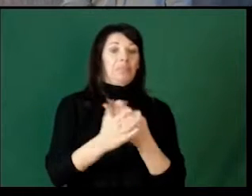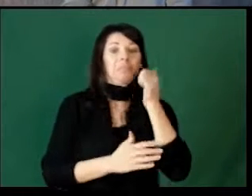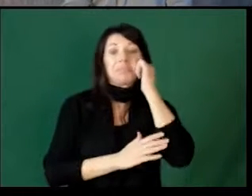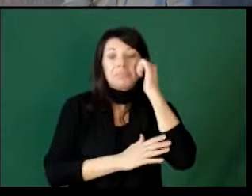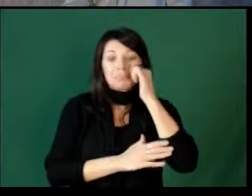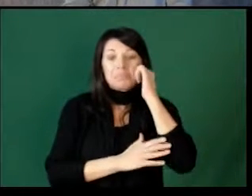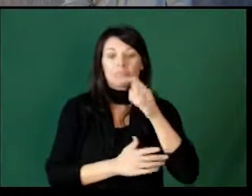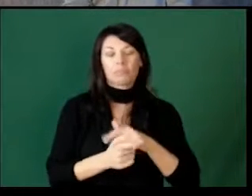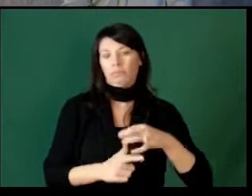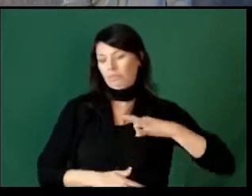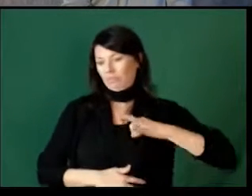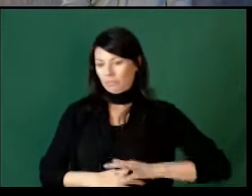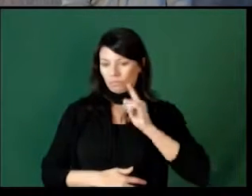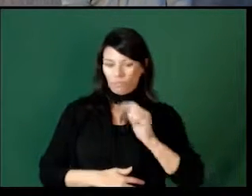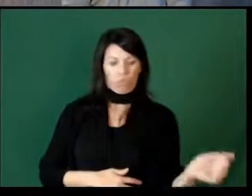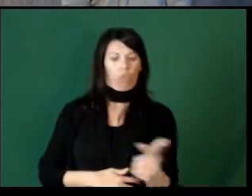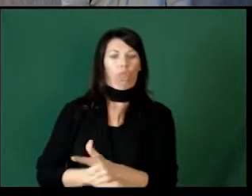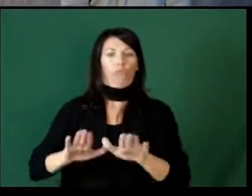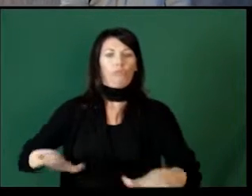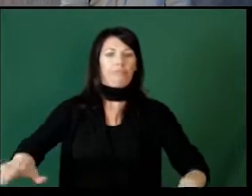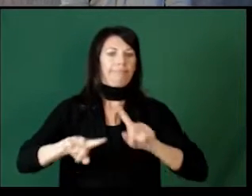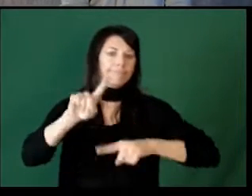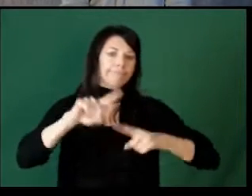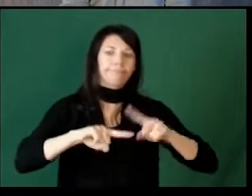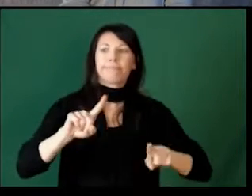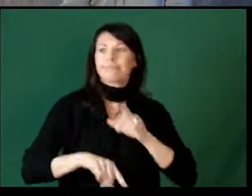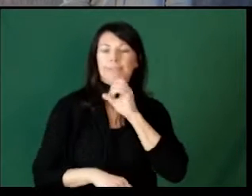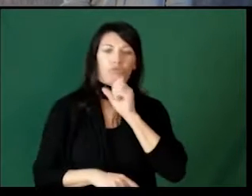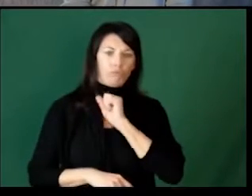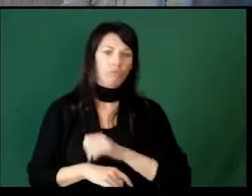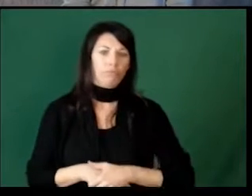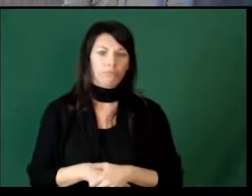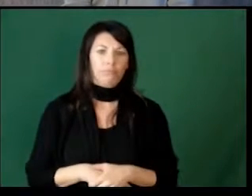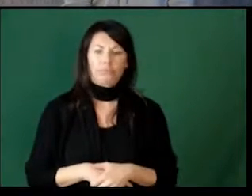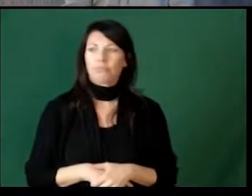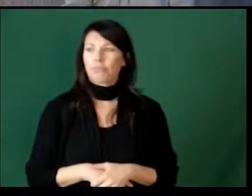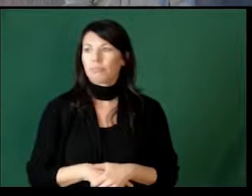if not a daily basis, is very beneficial for children of all ages.